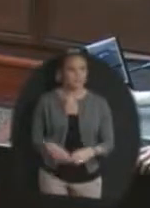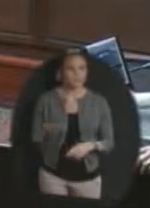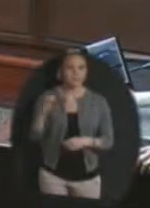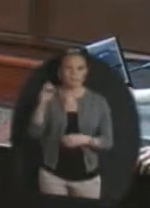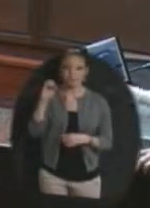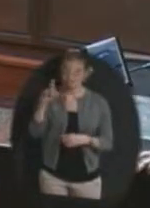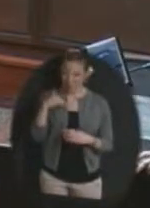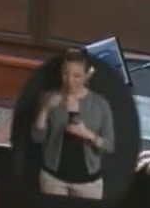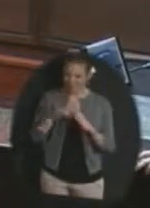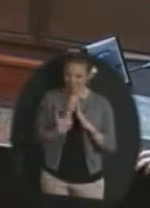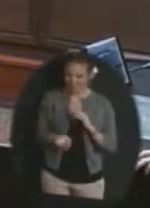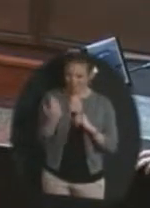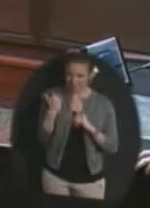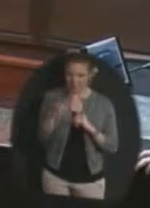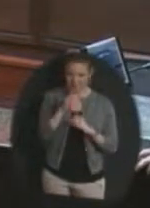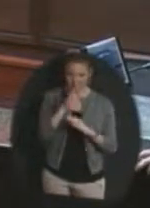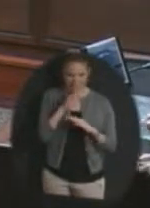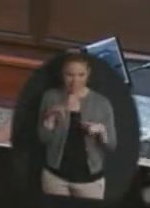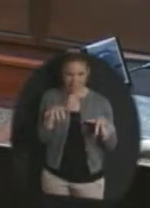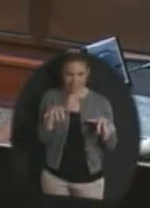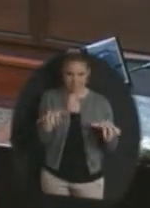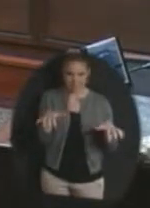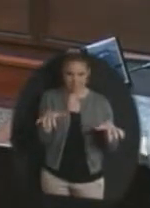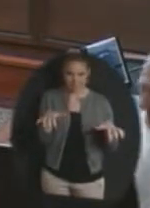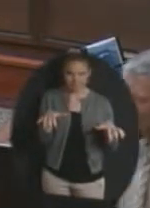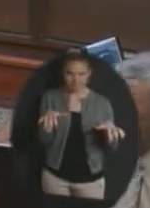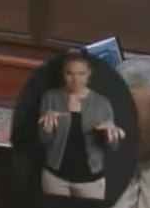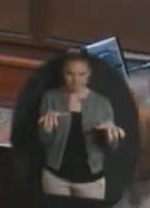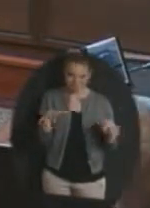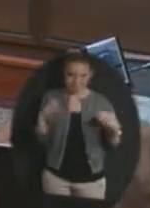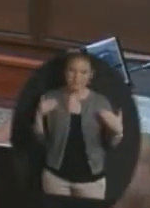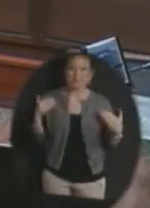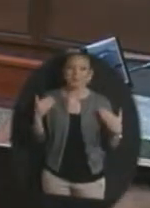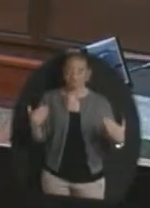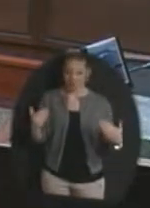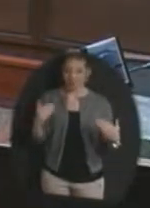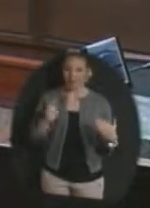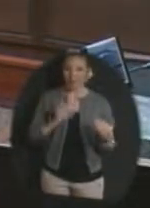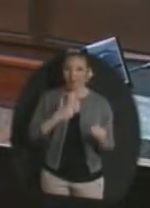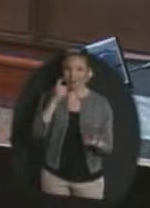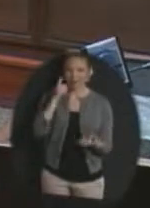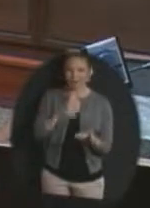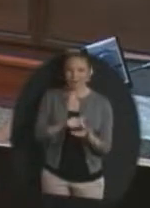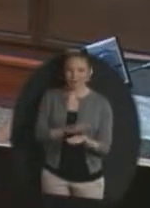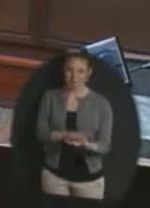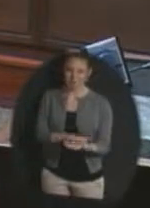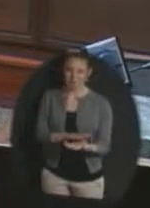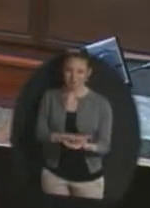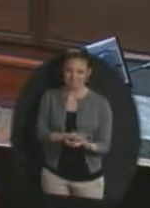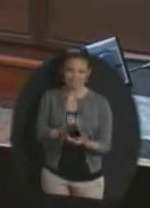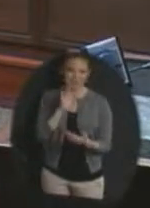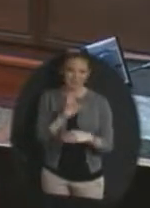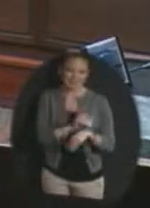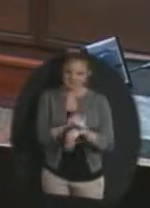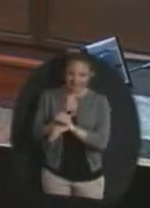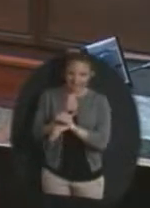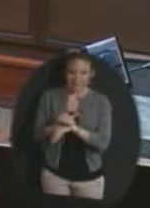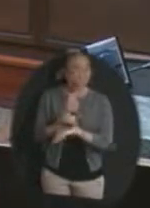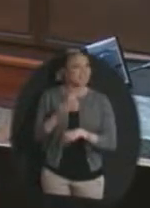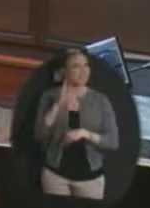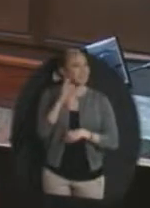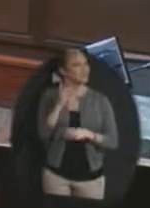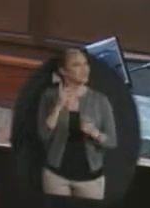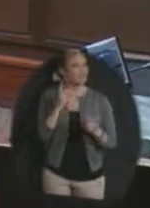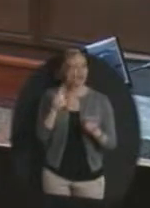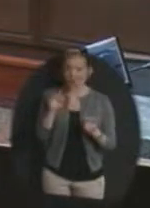Quieted down so nicely. I hate to make you wait. So we will move on to our recognitions portion of the evening, and I believe that Maggie Kolb, our Director of